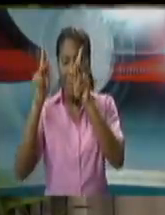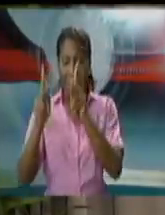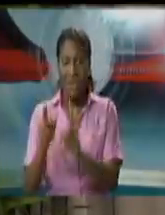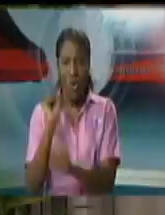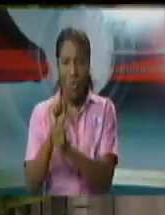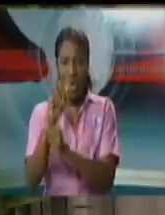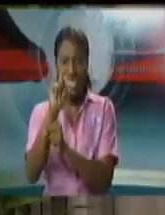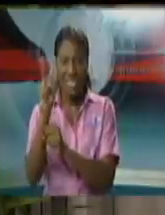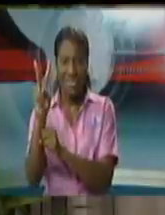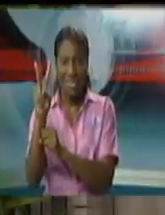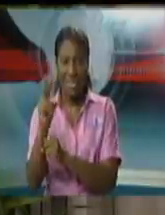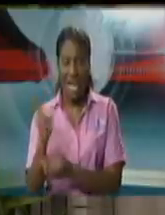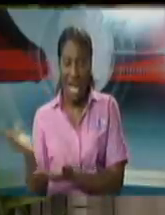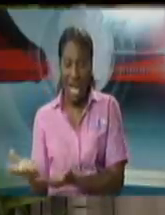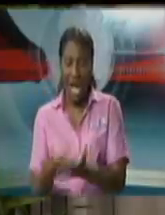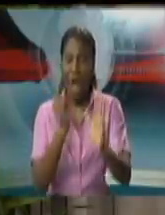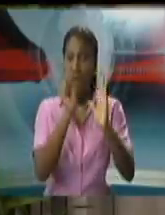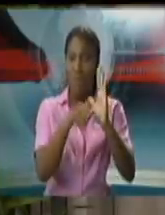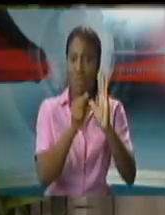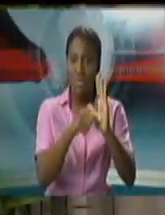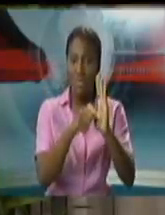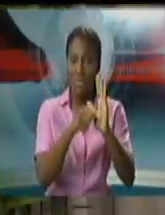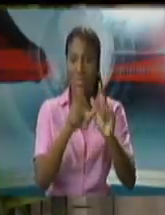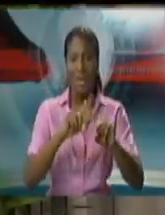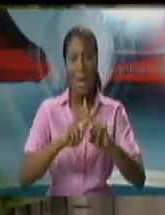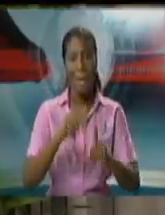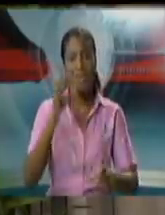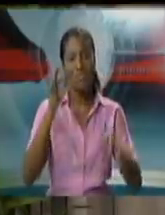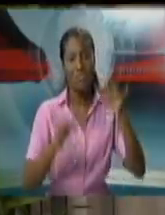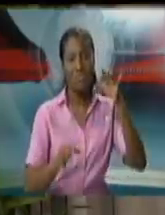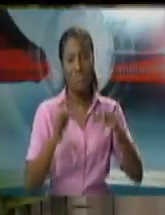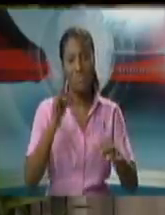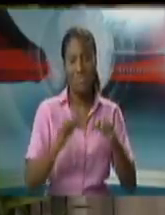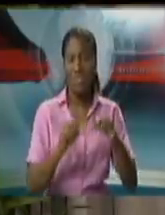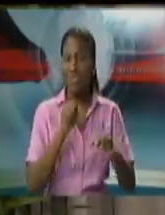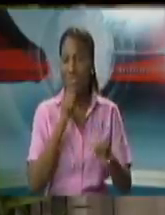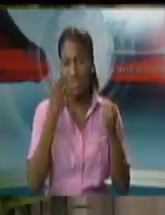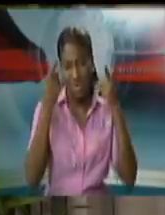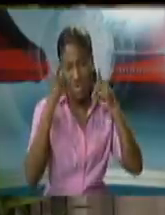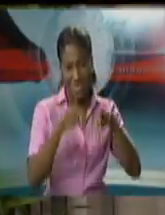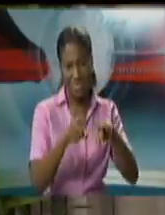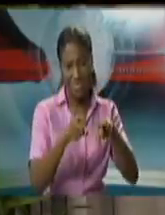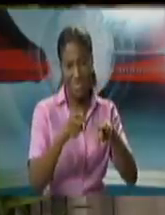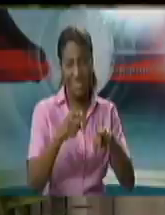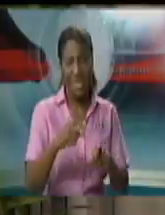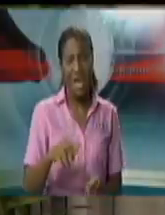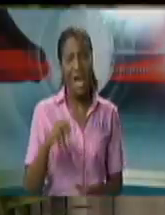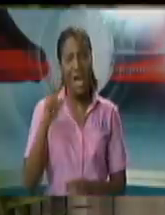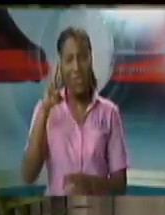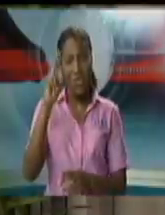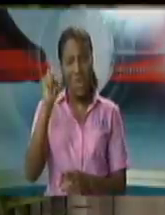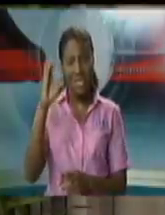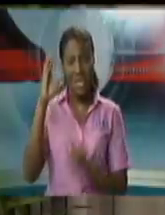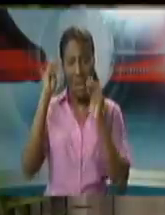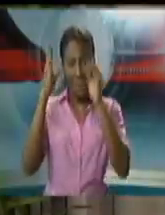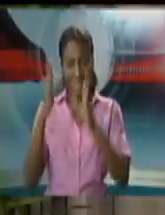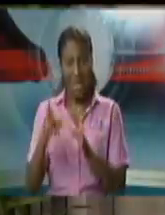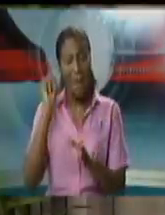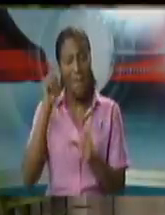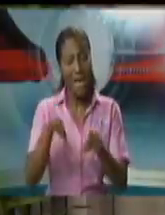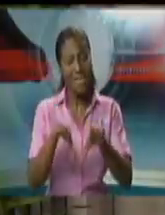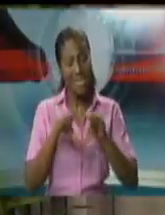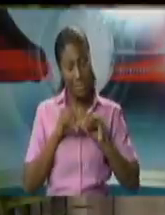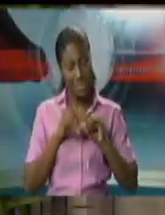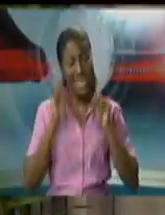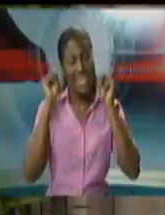yesterday by Mr. Ramdean, really because he accepted that his client had tested positive for COVID.